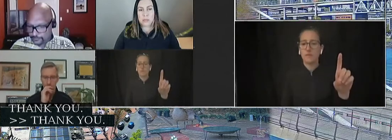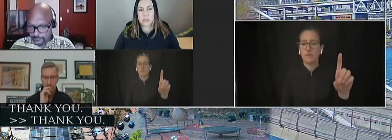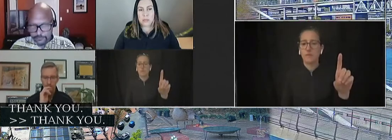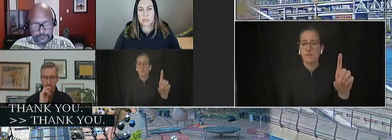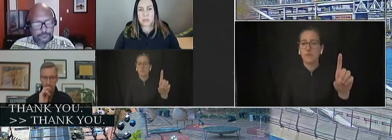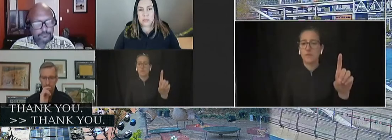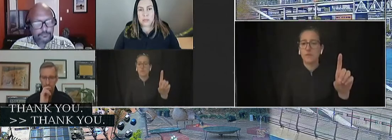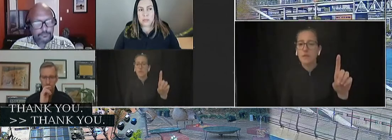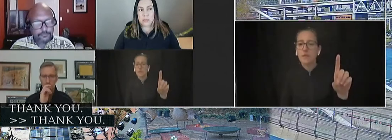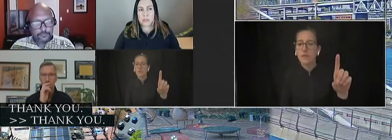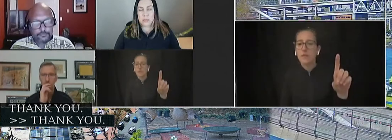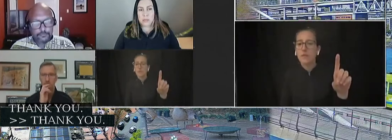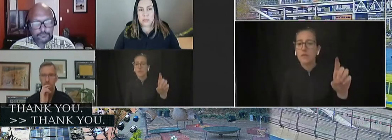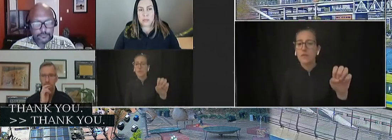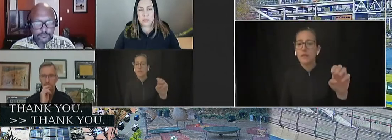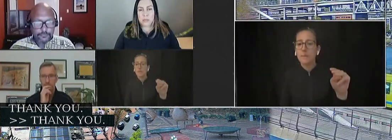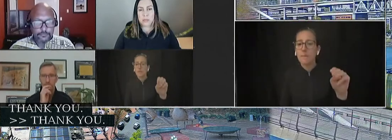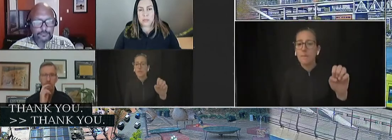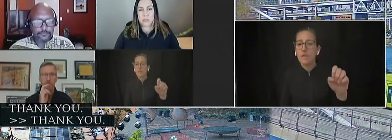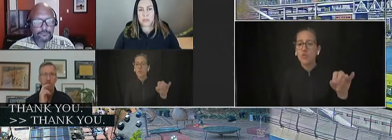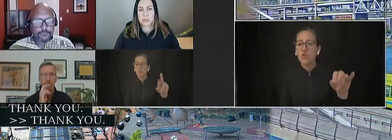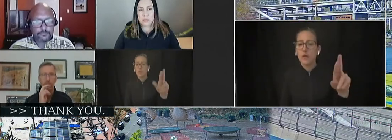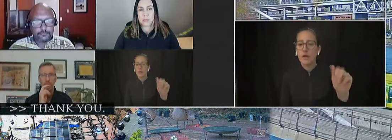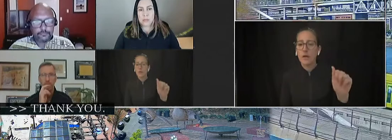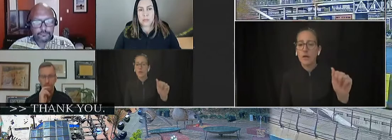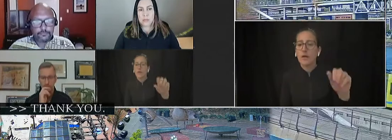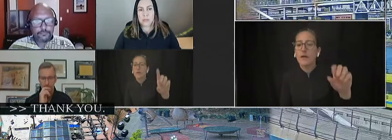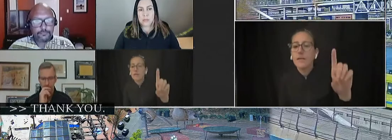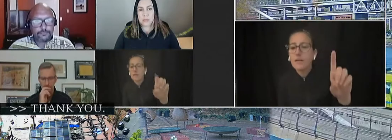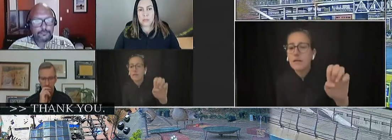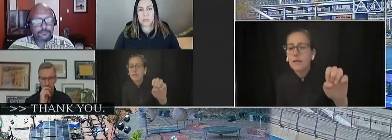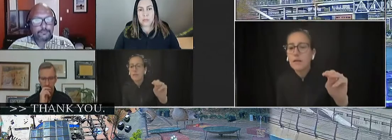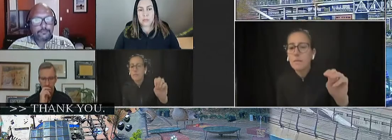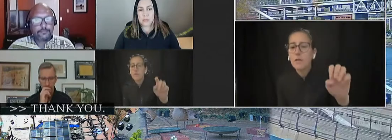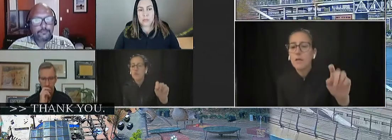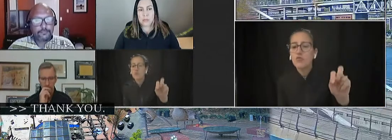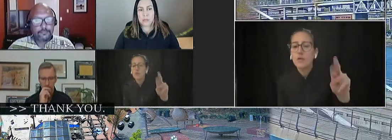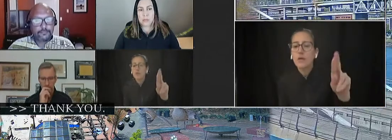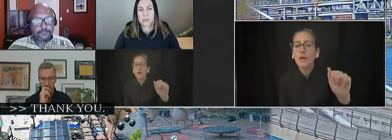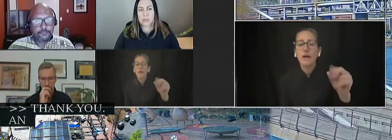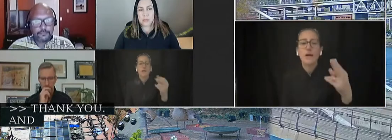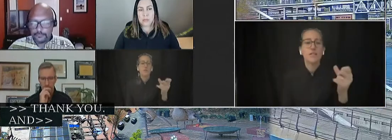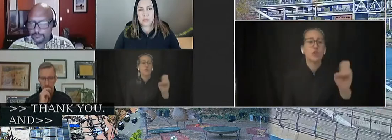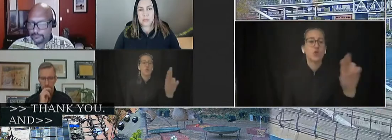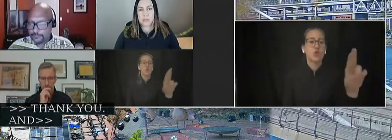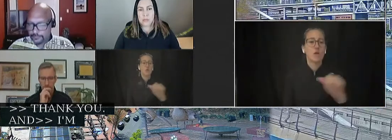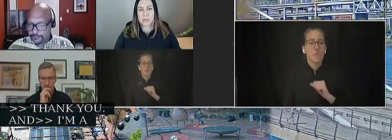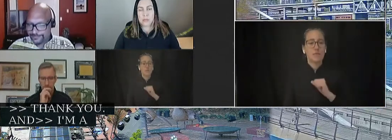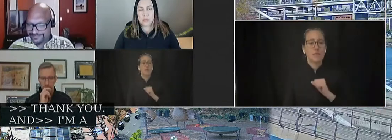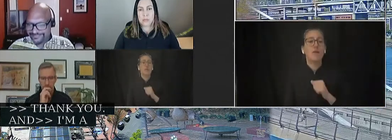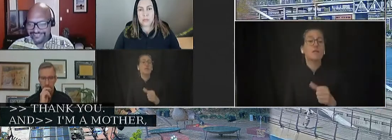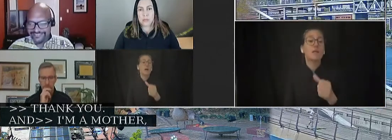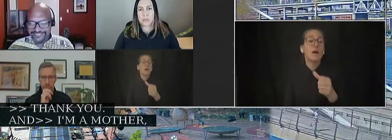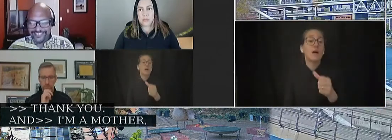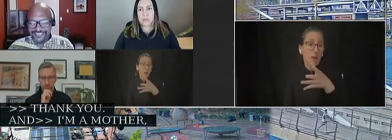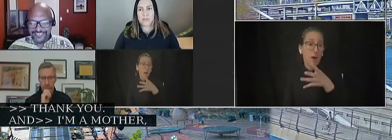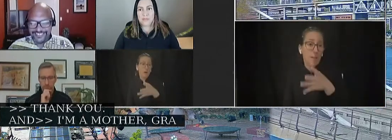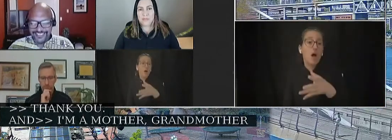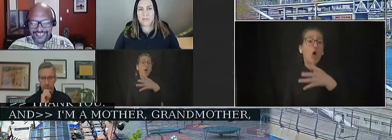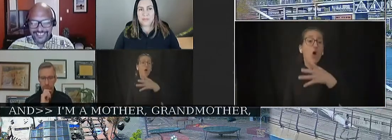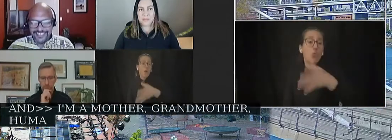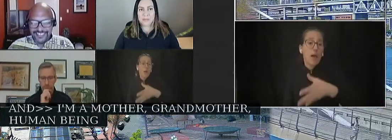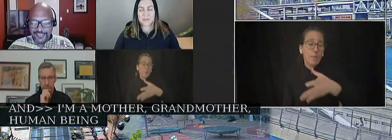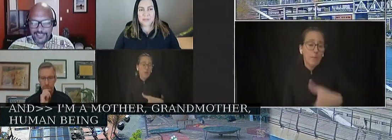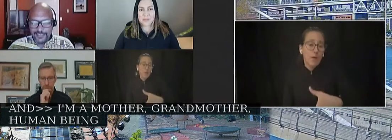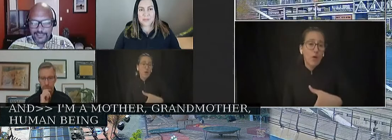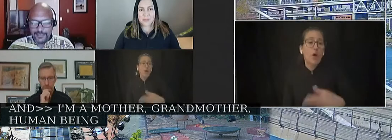Hi, my name is Demetria Hester. I'm a mother, grandmother, a human being, and a black queen. Ted